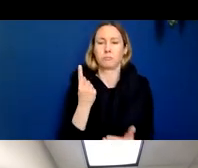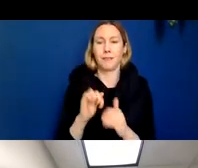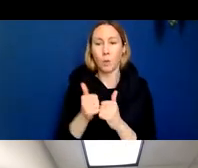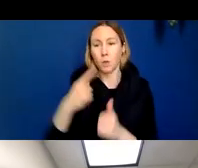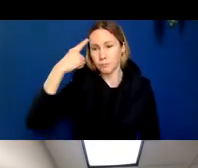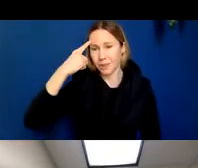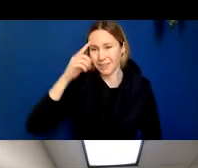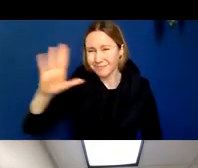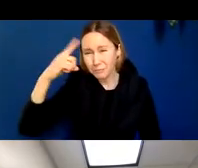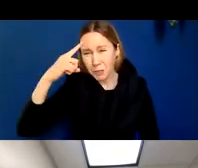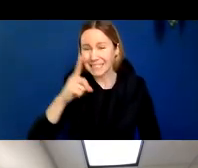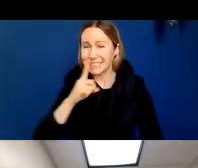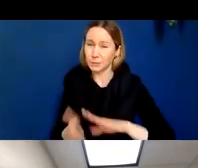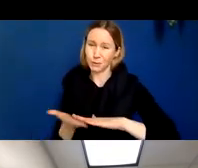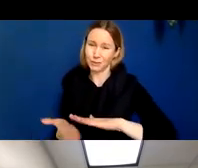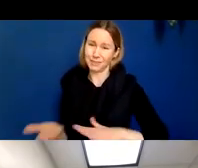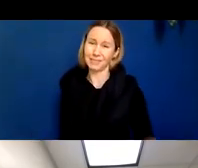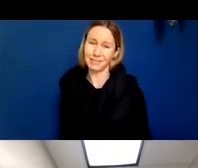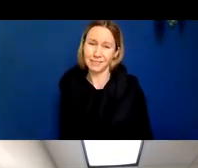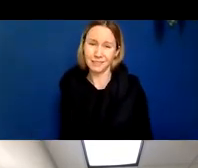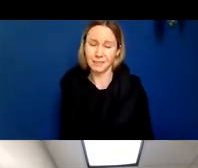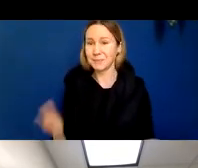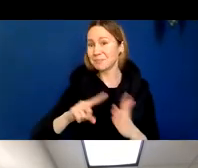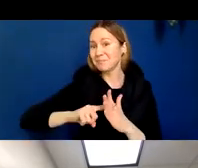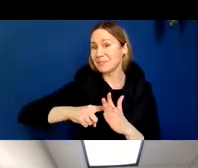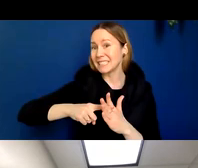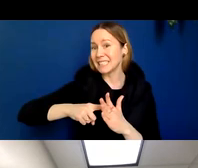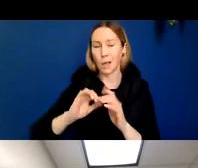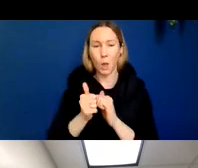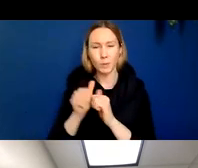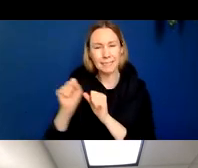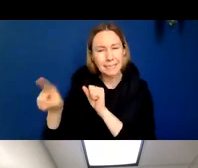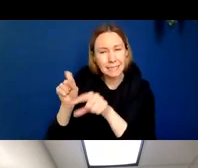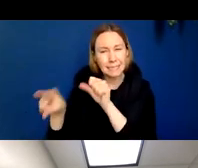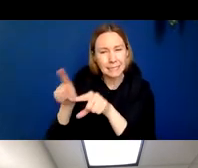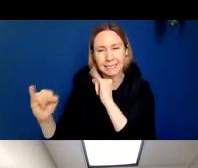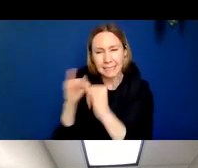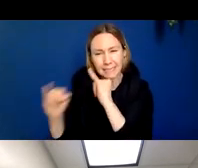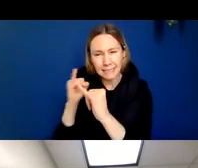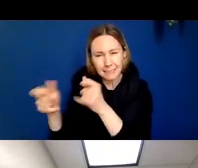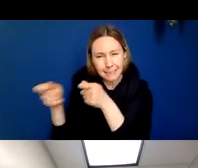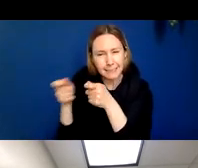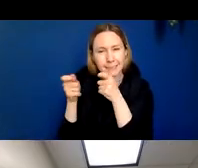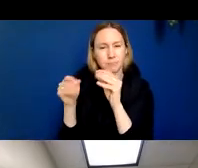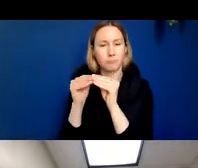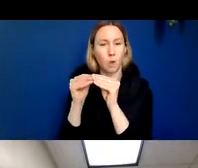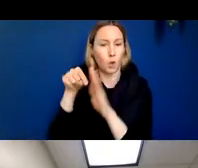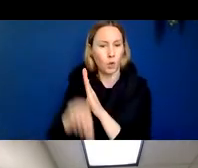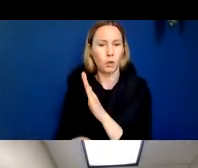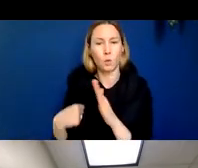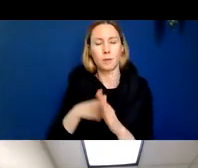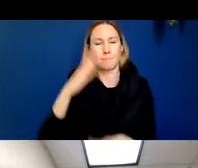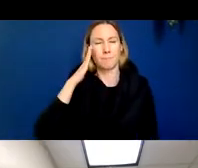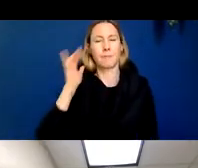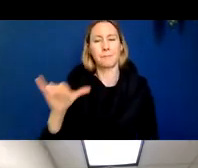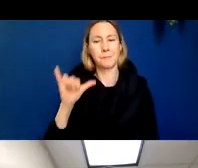is working. And that's only, the beginning of that is through a detailed interview and examination, so we can localize where in the brain